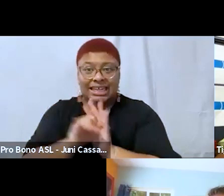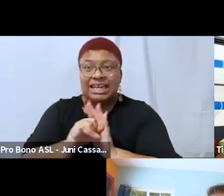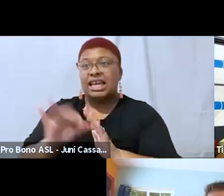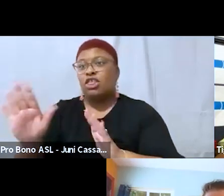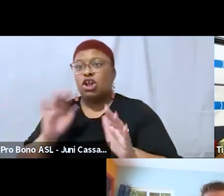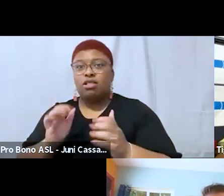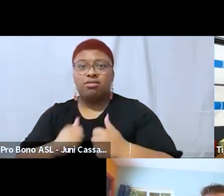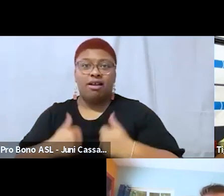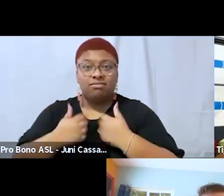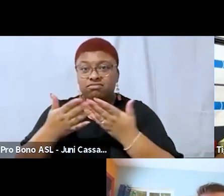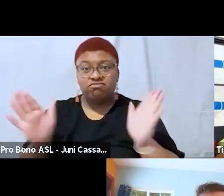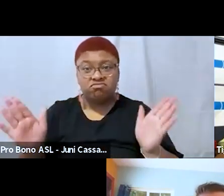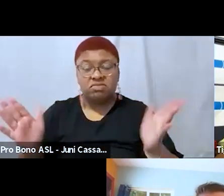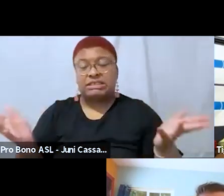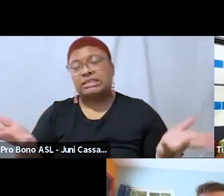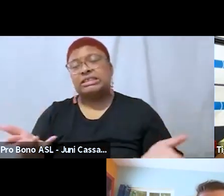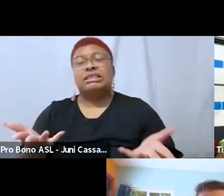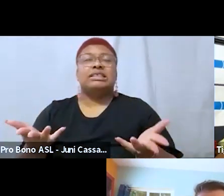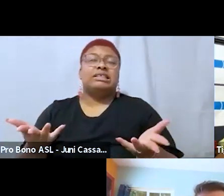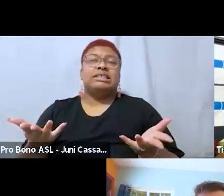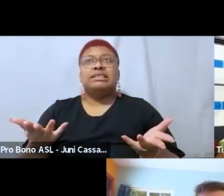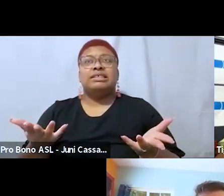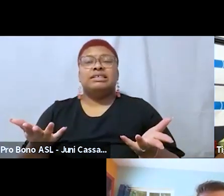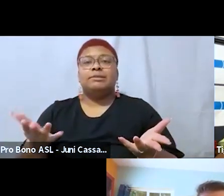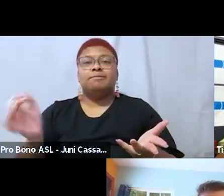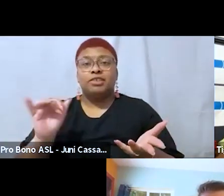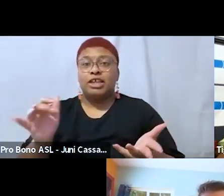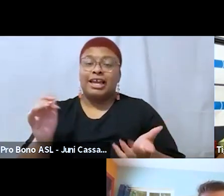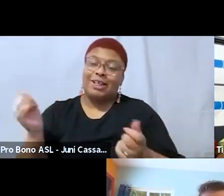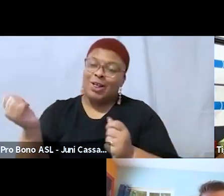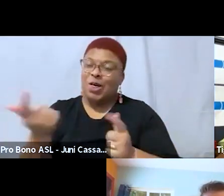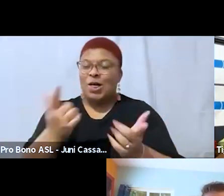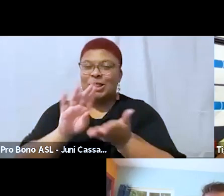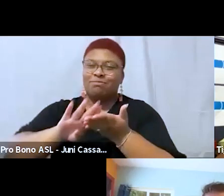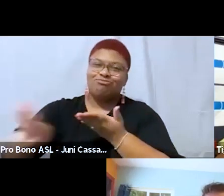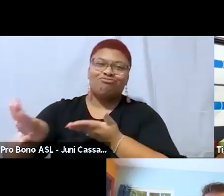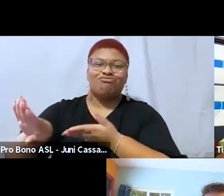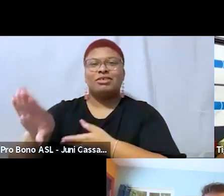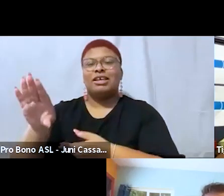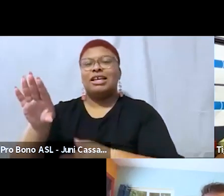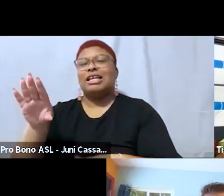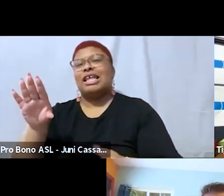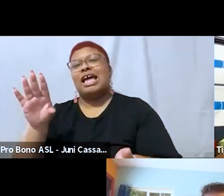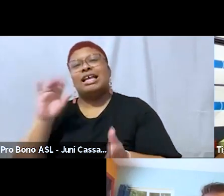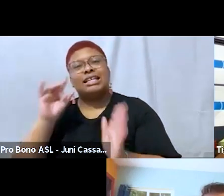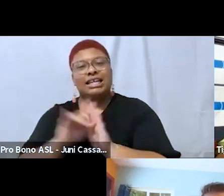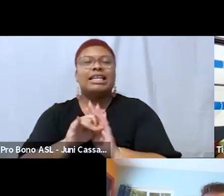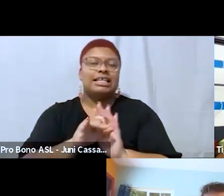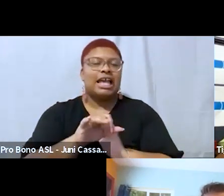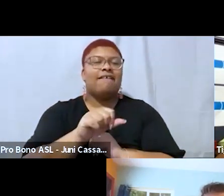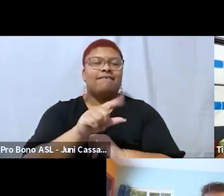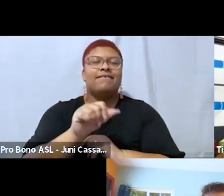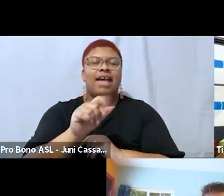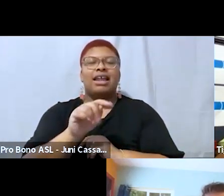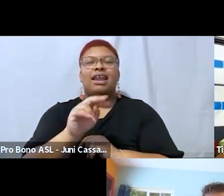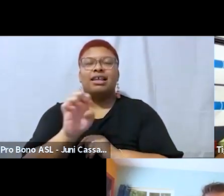and you know just like all the marginalized identities that were attached fat uh fatness was attached um